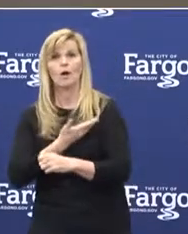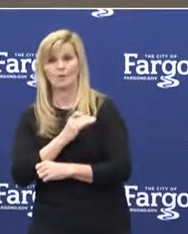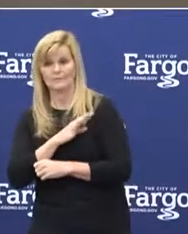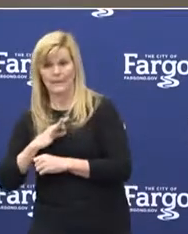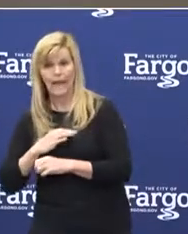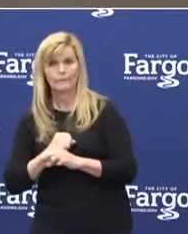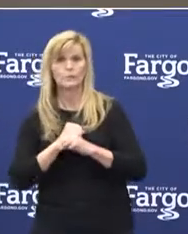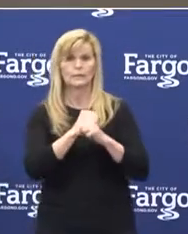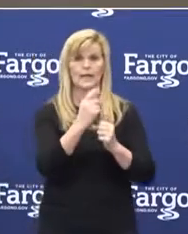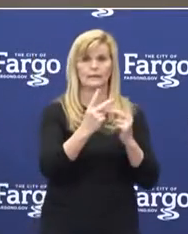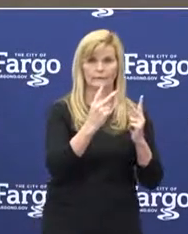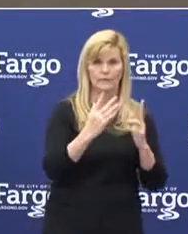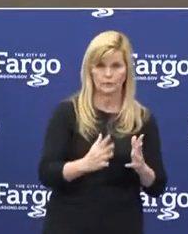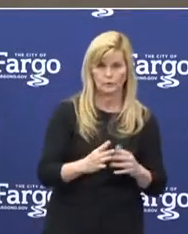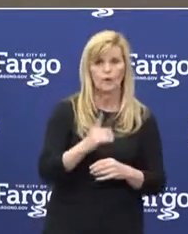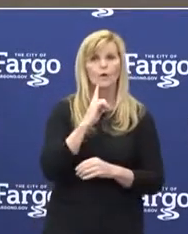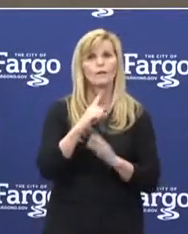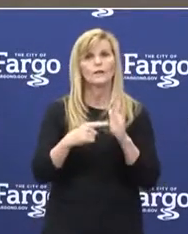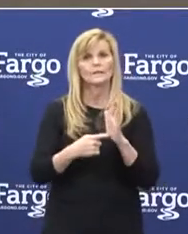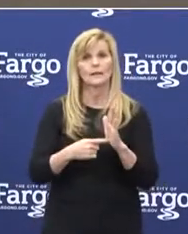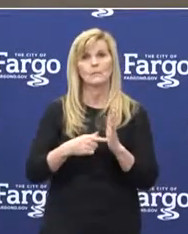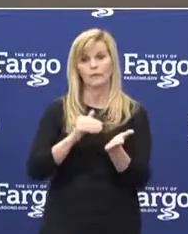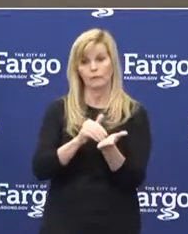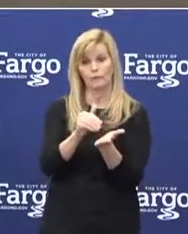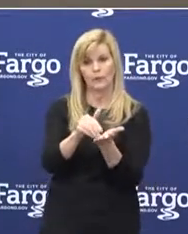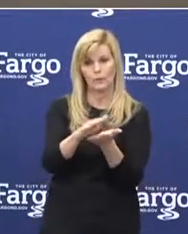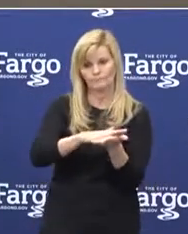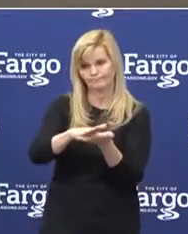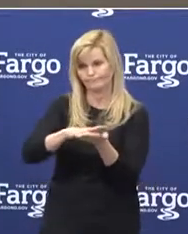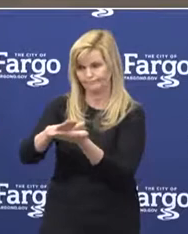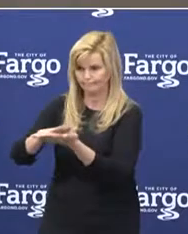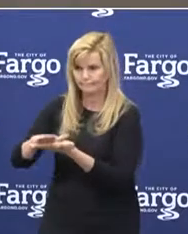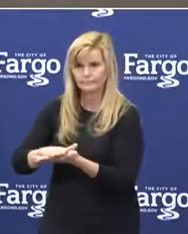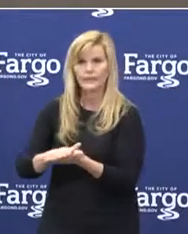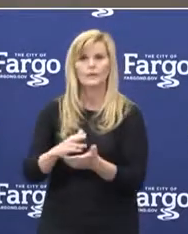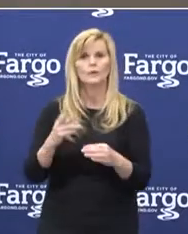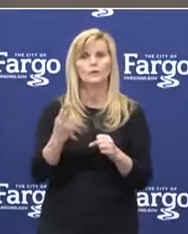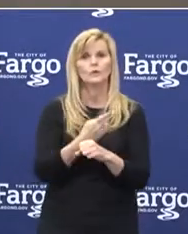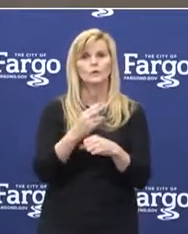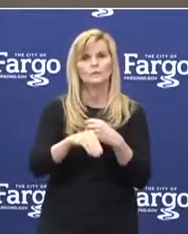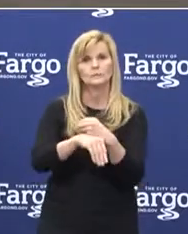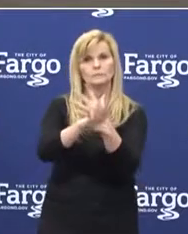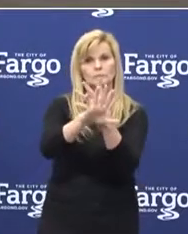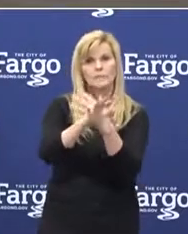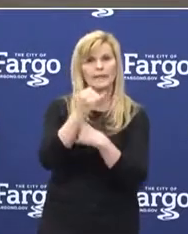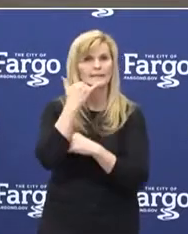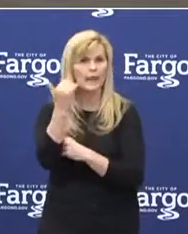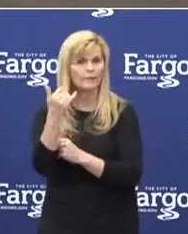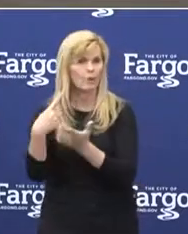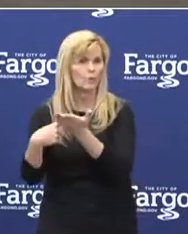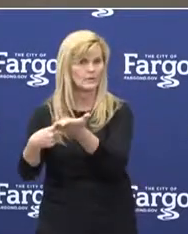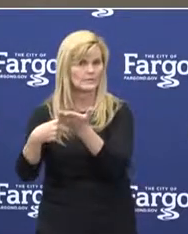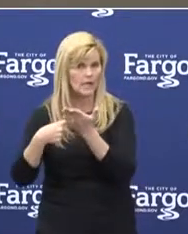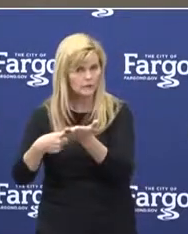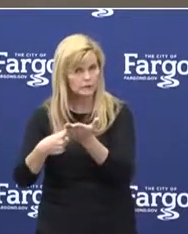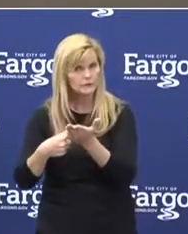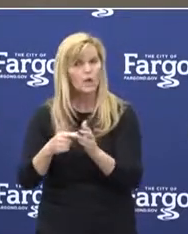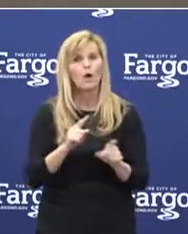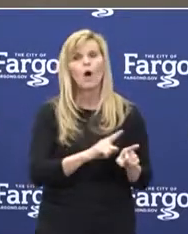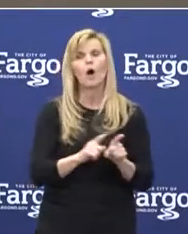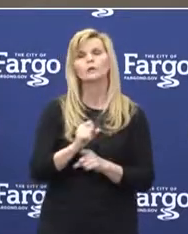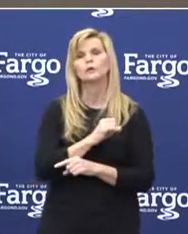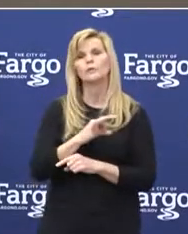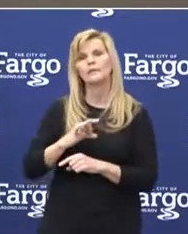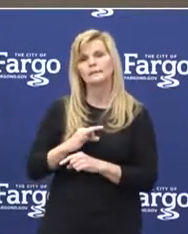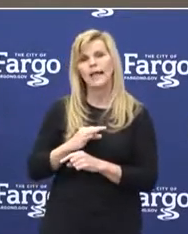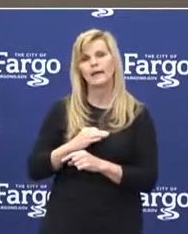initiatives include frequent disinfection of surfaces, utilization of virtual and telephone interactions, and the staff engaging